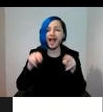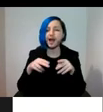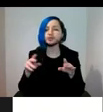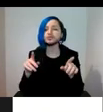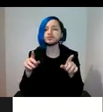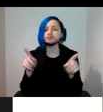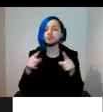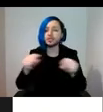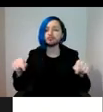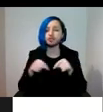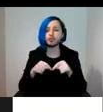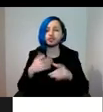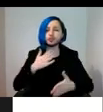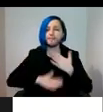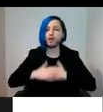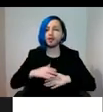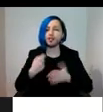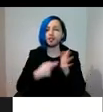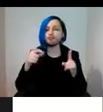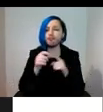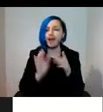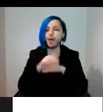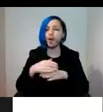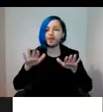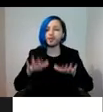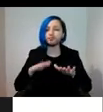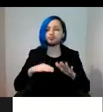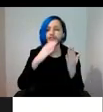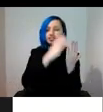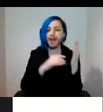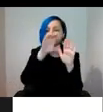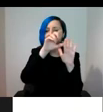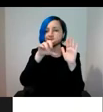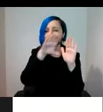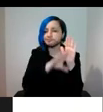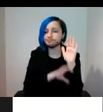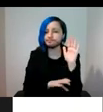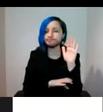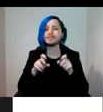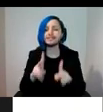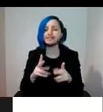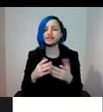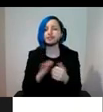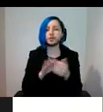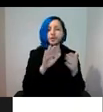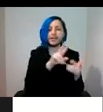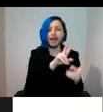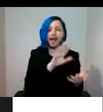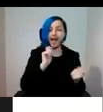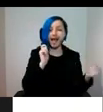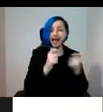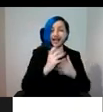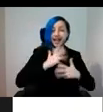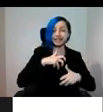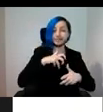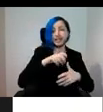moralistic rap about the British class system, a translation of an adaptation. The haunted feeling that he wanted to